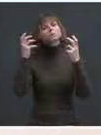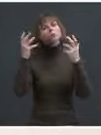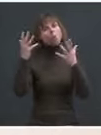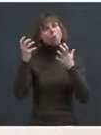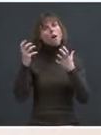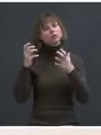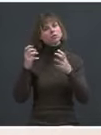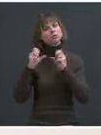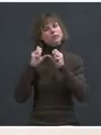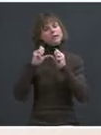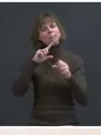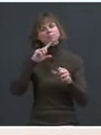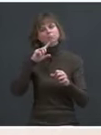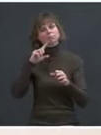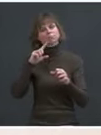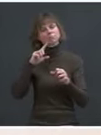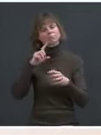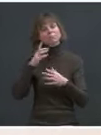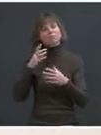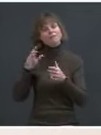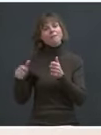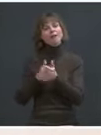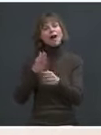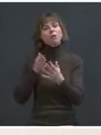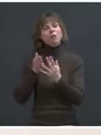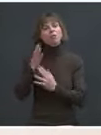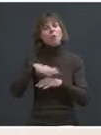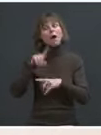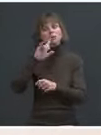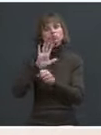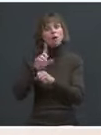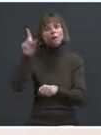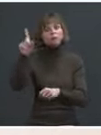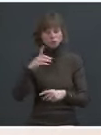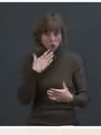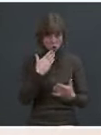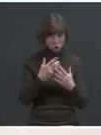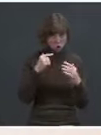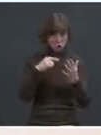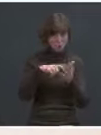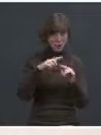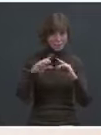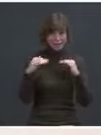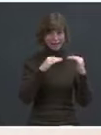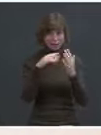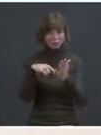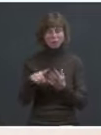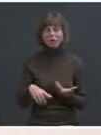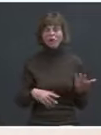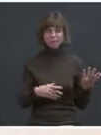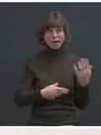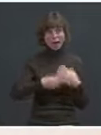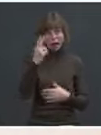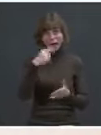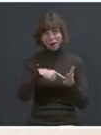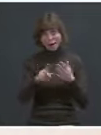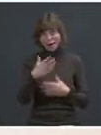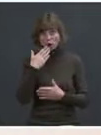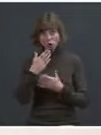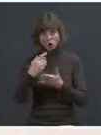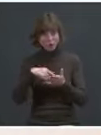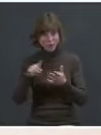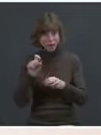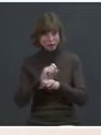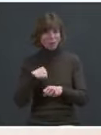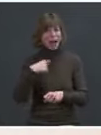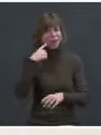to doing exactly that. High paying, good paying, but equal paying? High paying, good paying jobs. I think we're